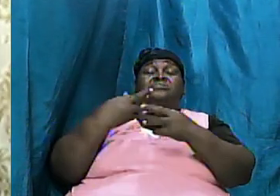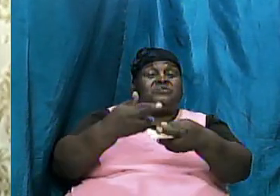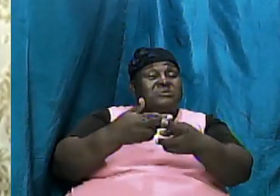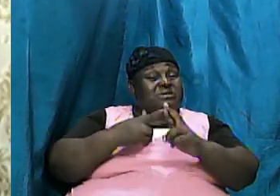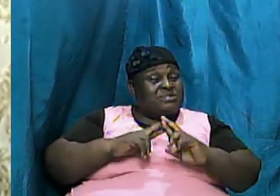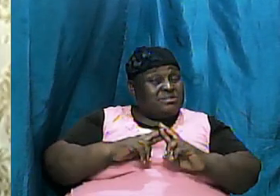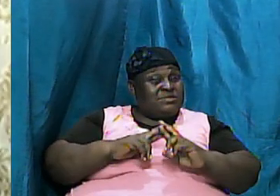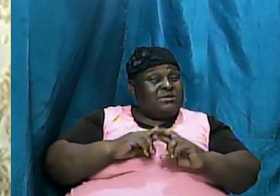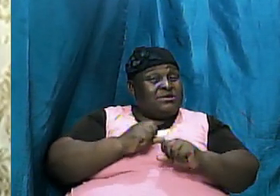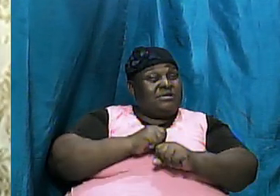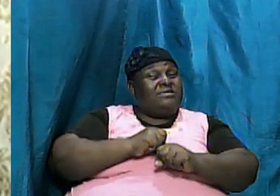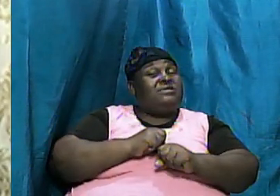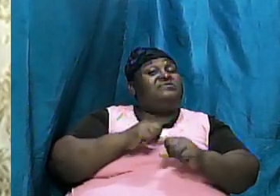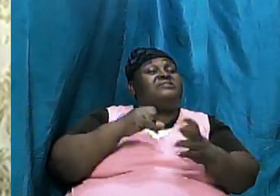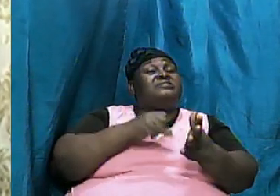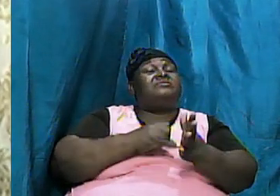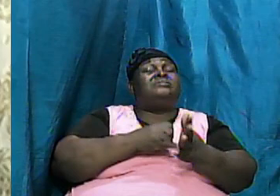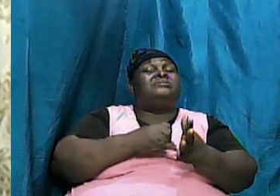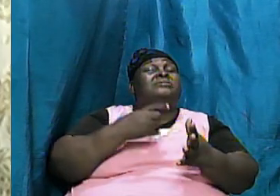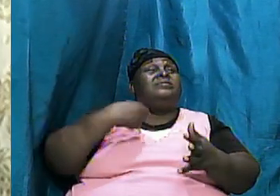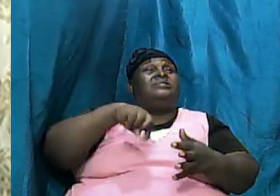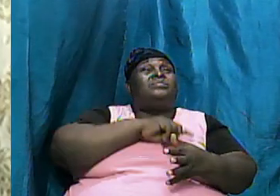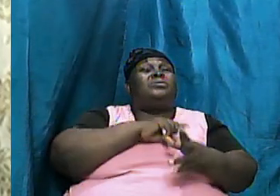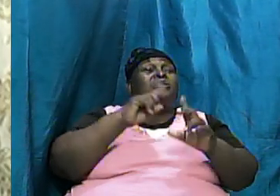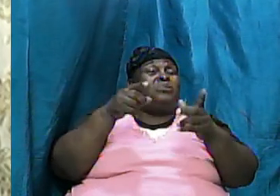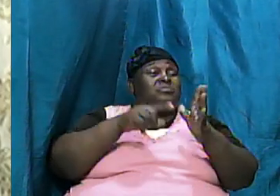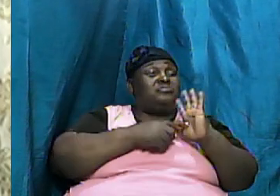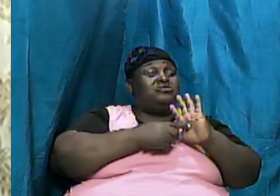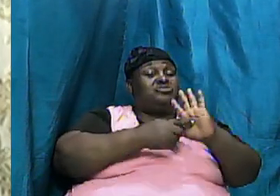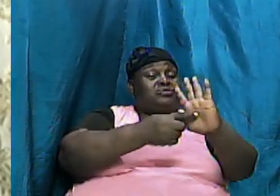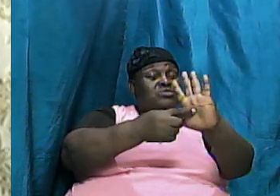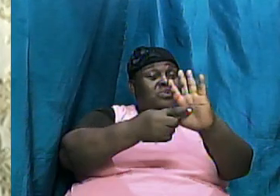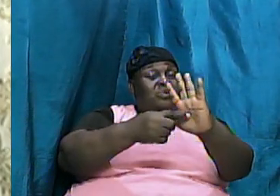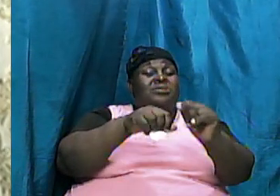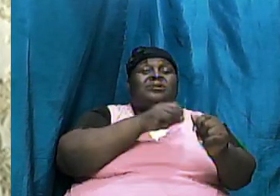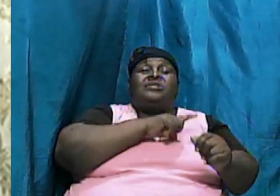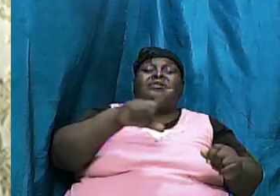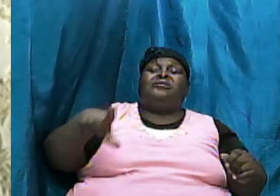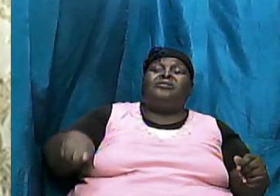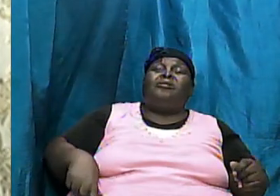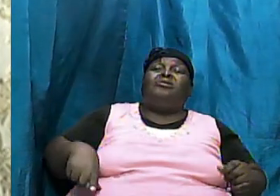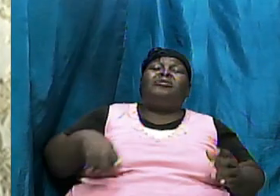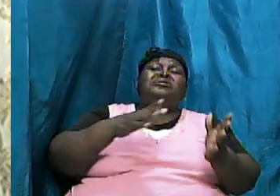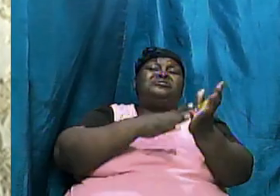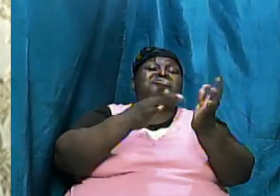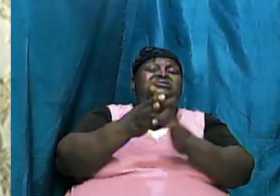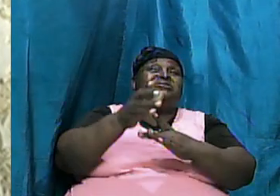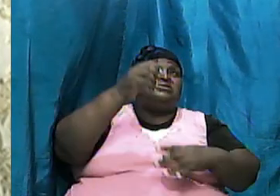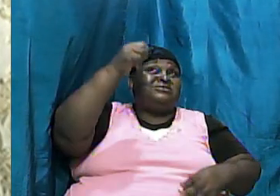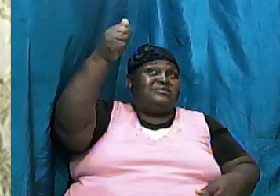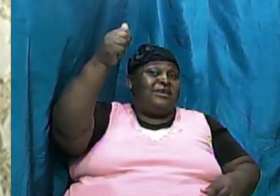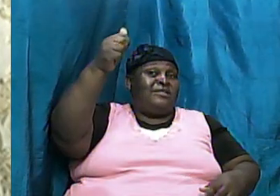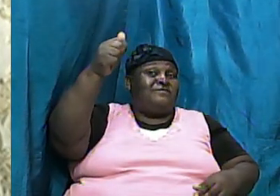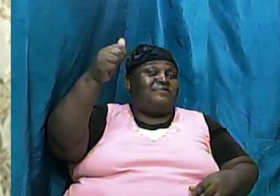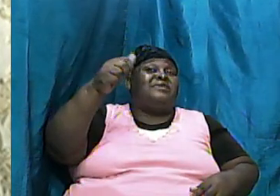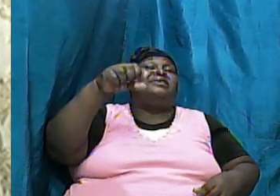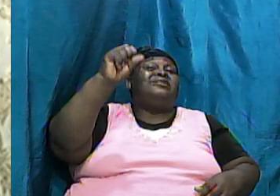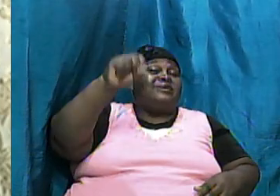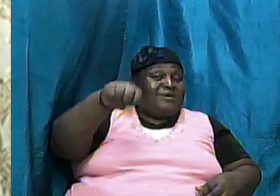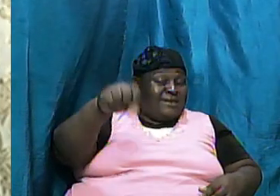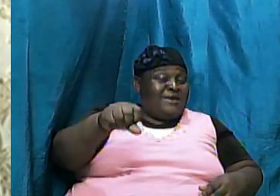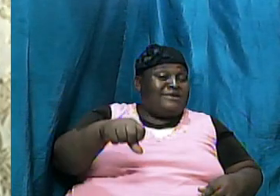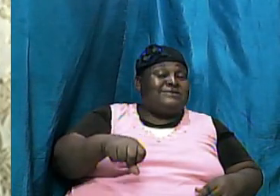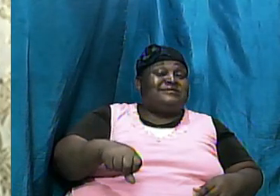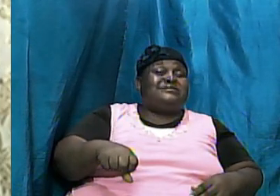it we are going to show that yes the Lord Jesus himself yes the apostle